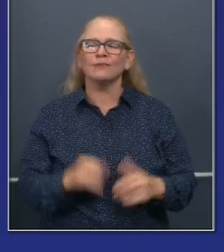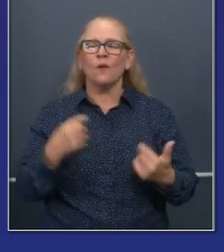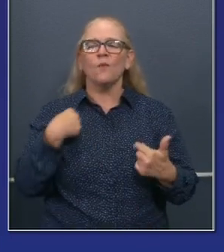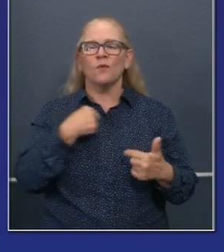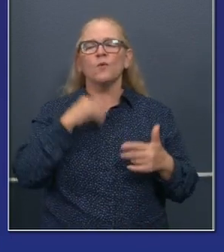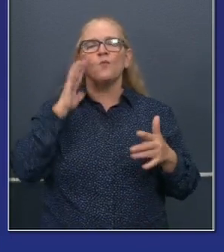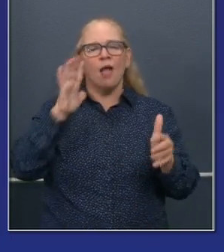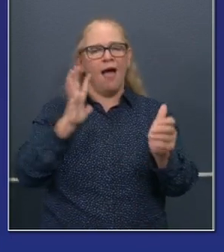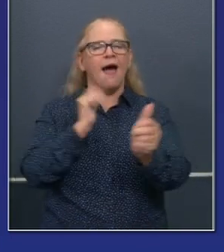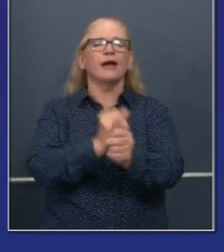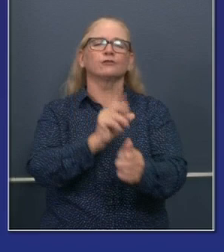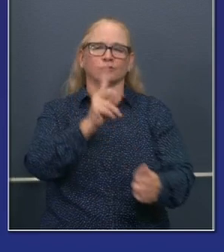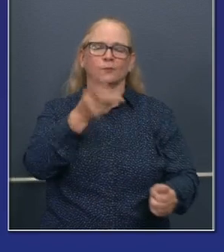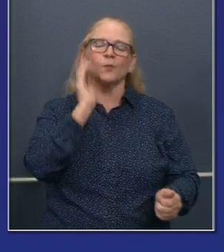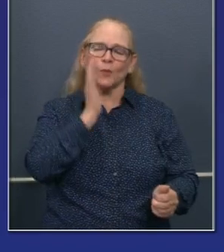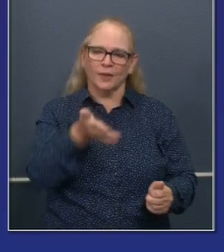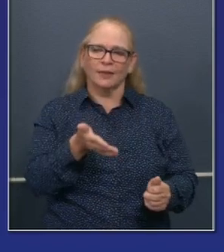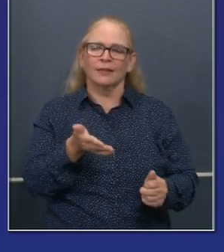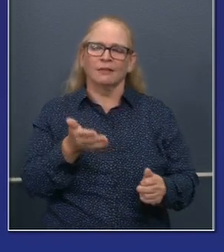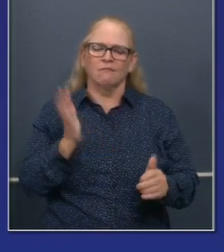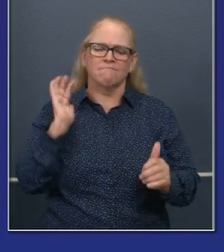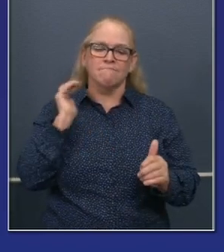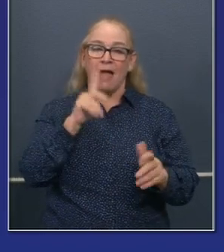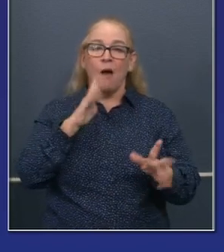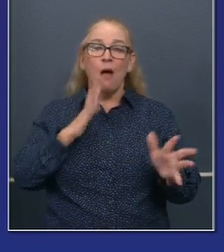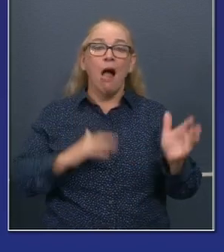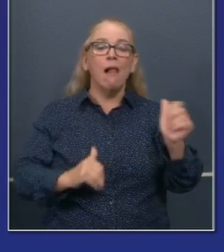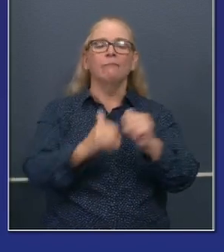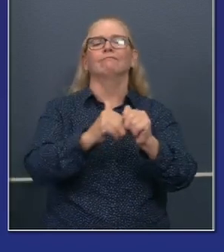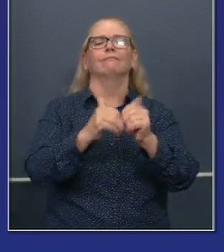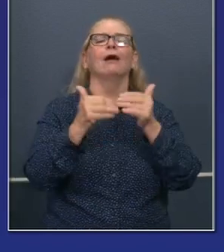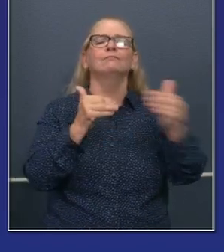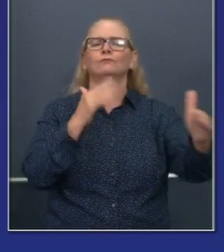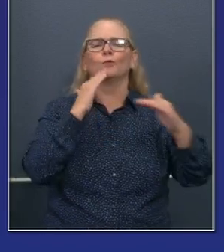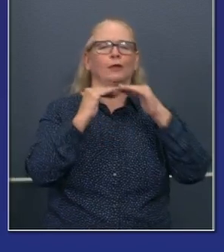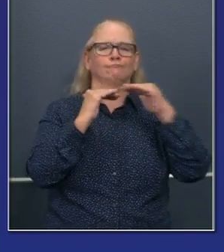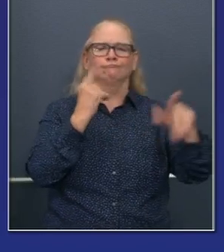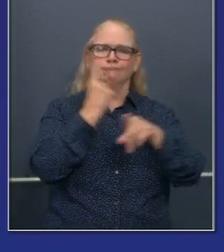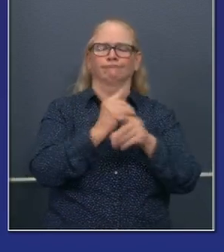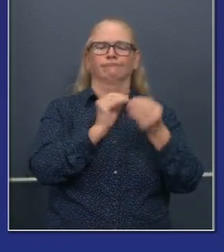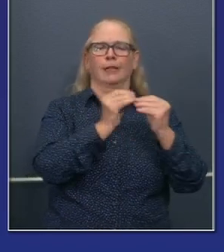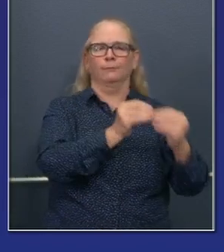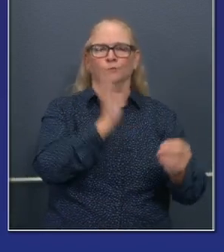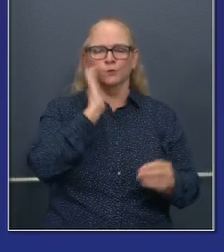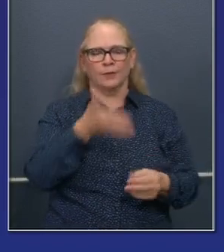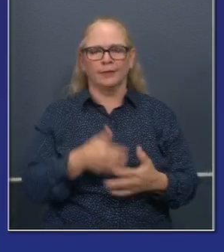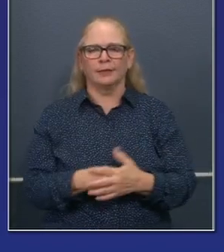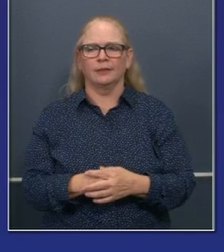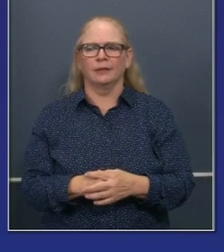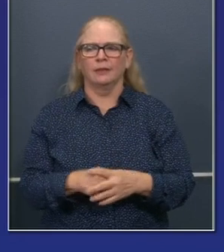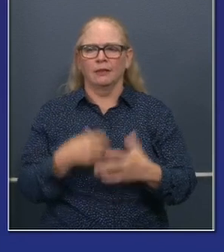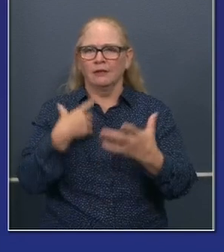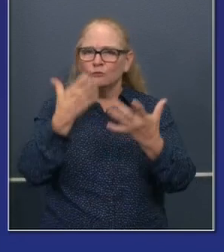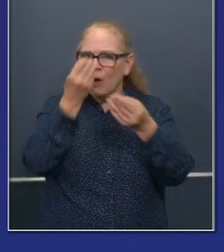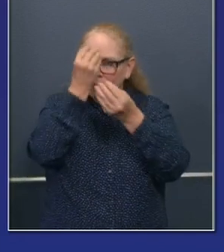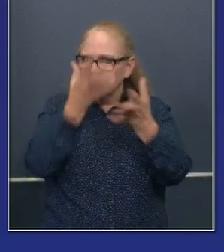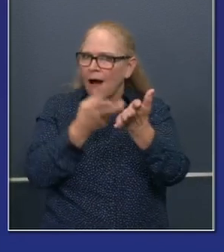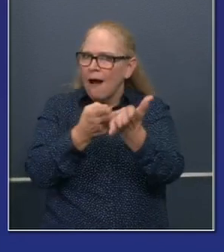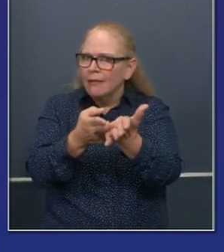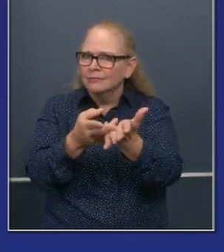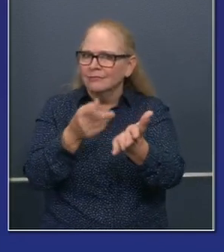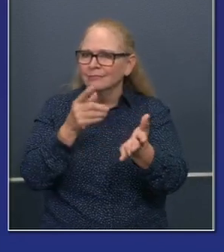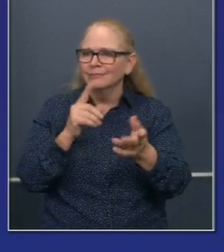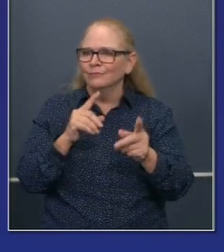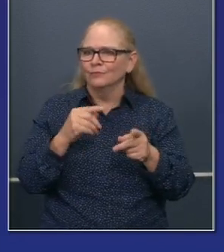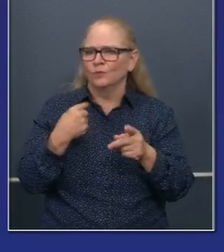that we promoted, uh, on Monday, uh, and just wanted for transparency purposes, give you a sense of, uh, how many backlog